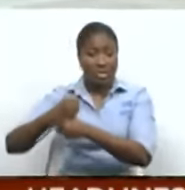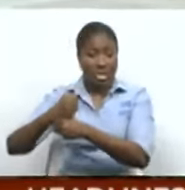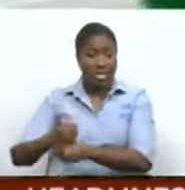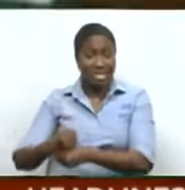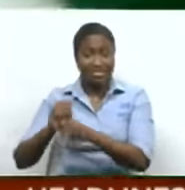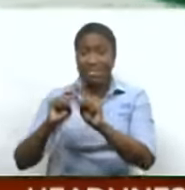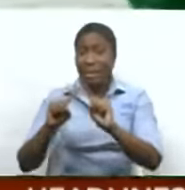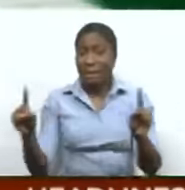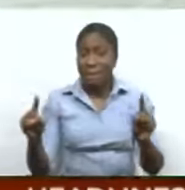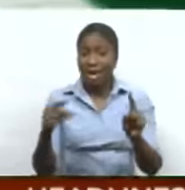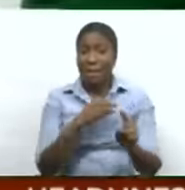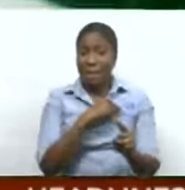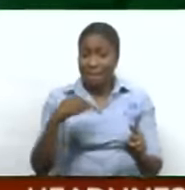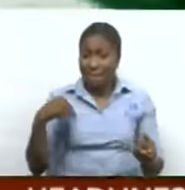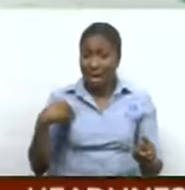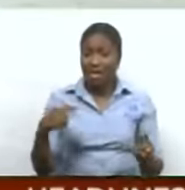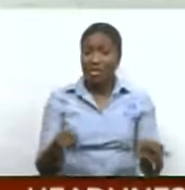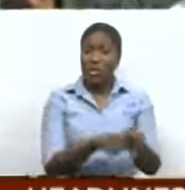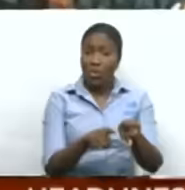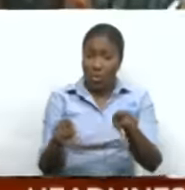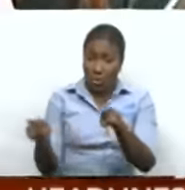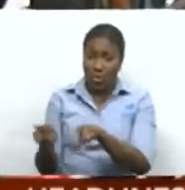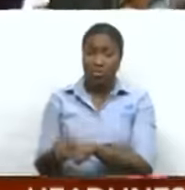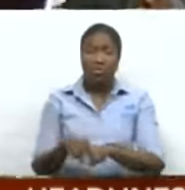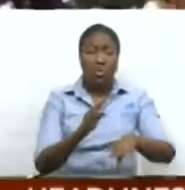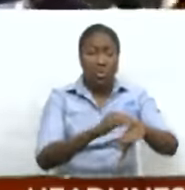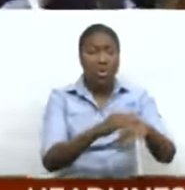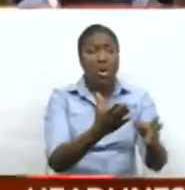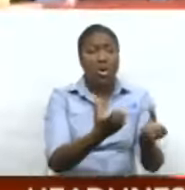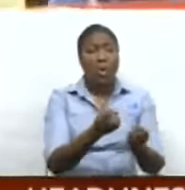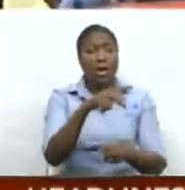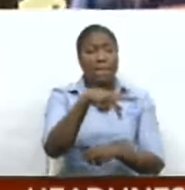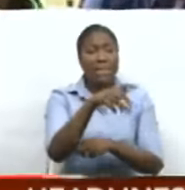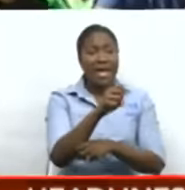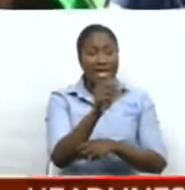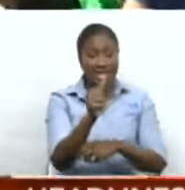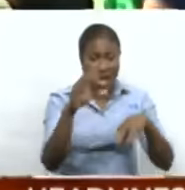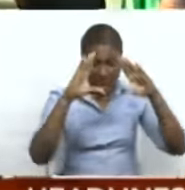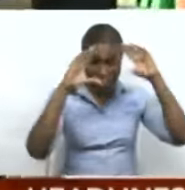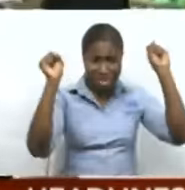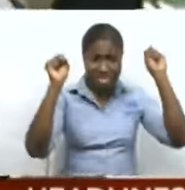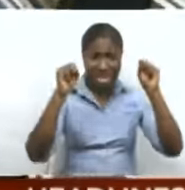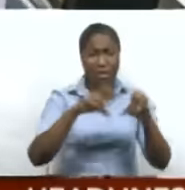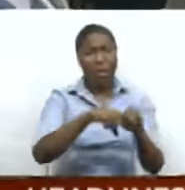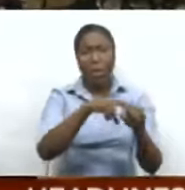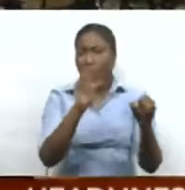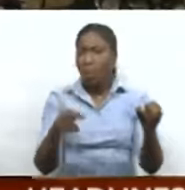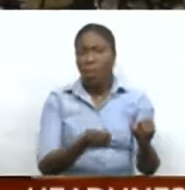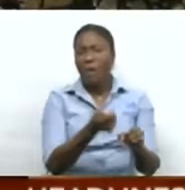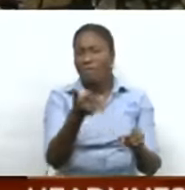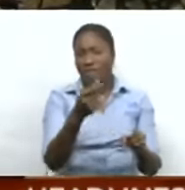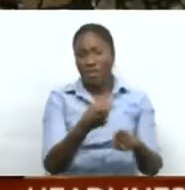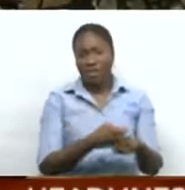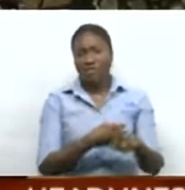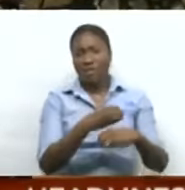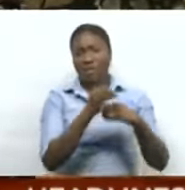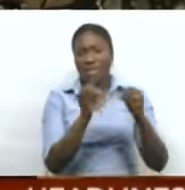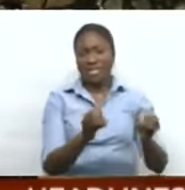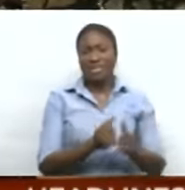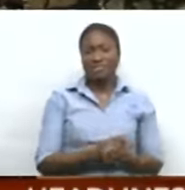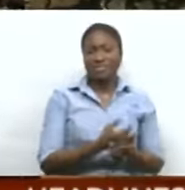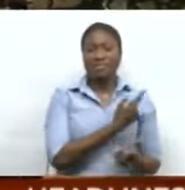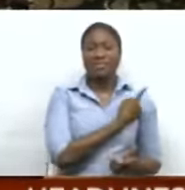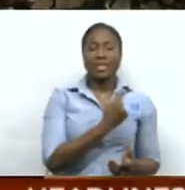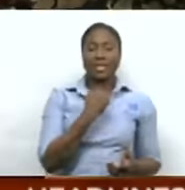the members are also issuing another call for PSA president Leroy Bautiste to be removed from office. The workers are